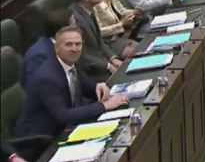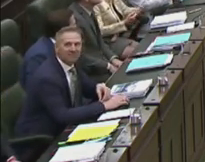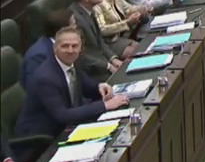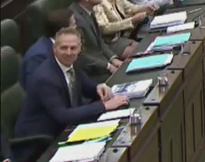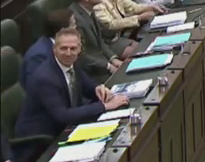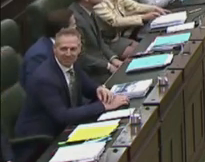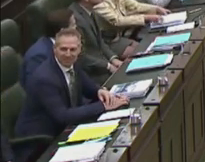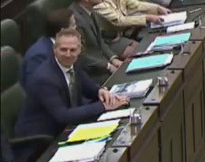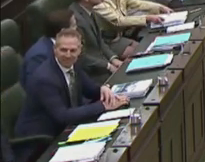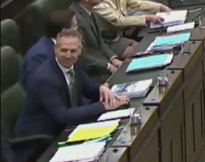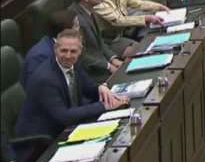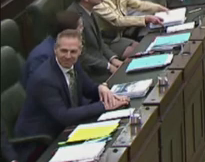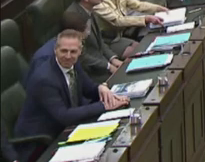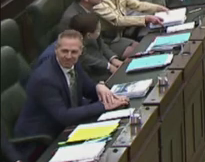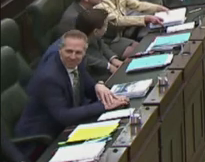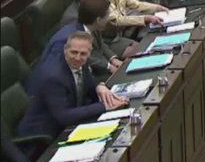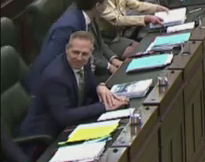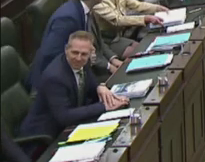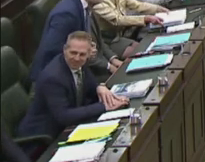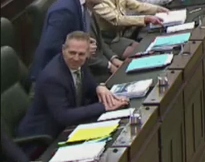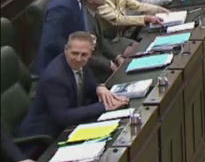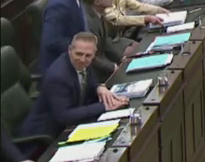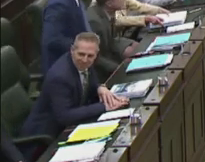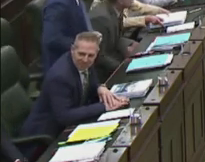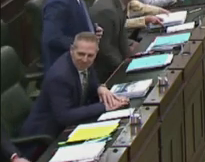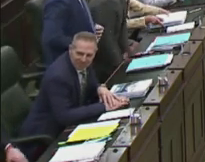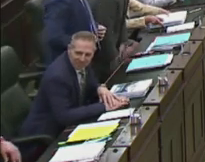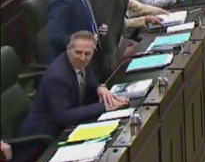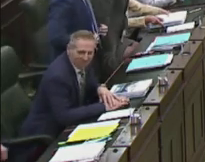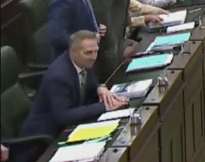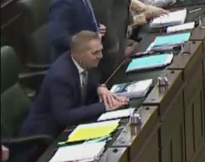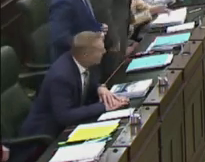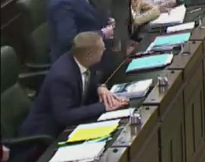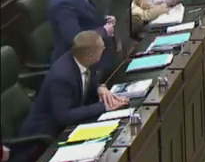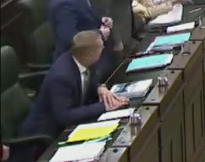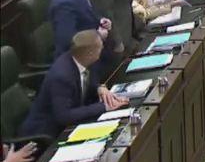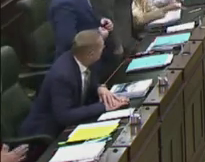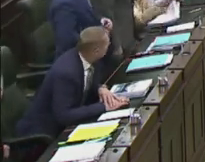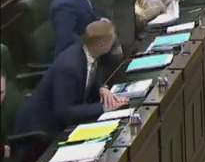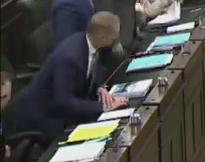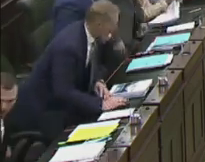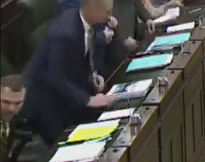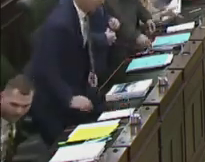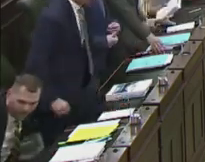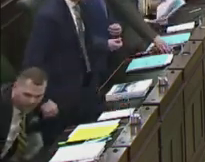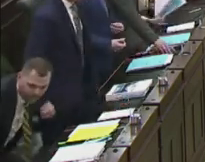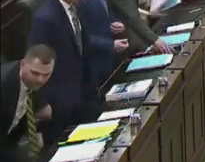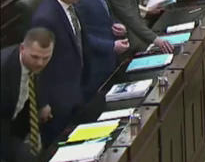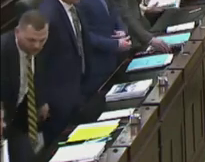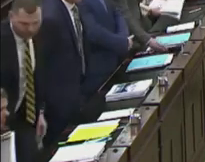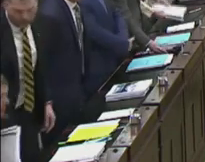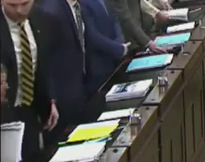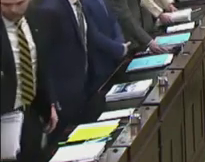House stands adjourned until Monday at 1.30 p.m. Thank